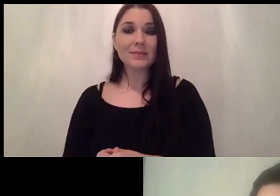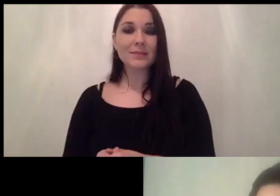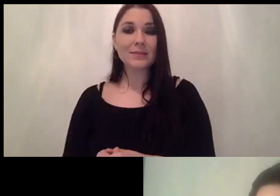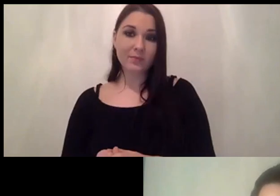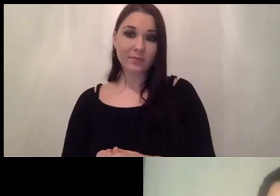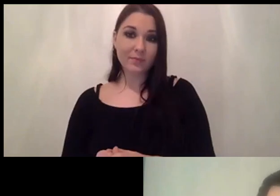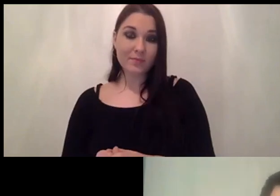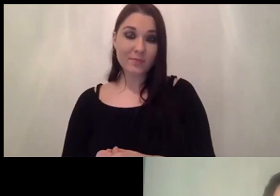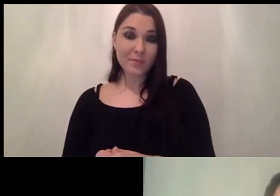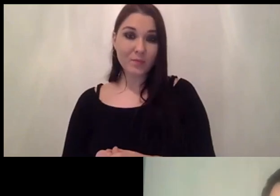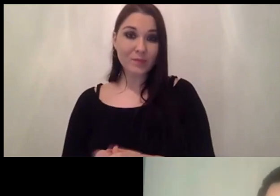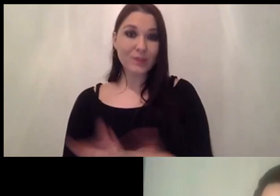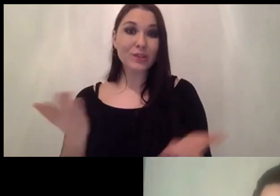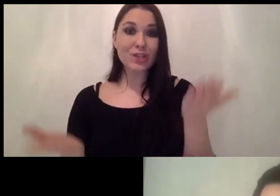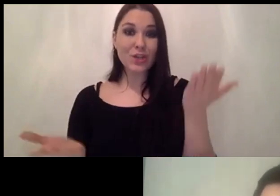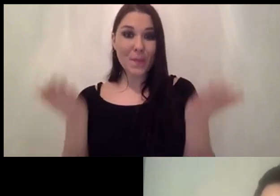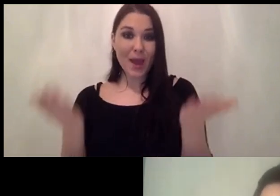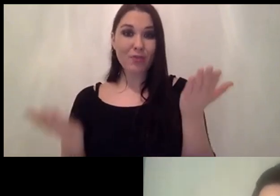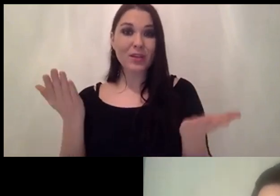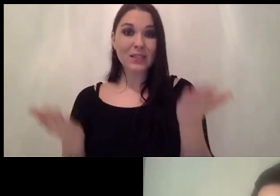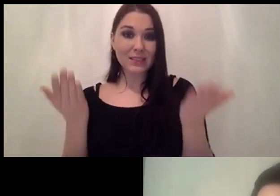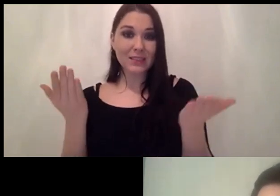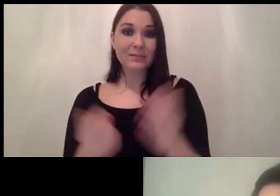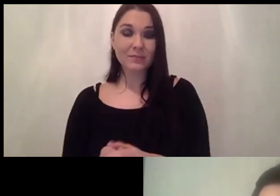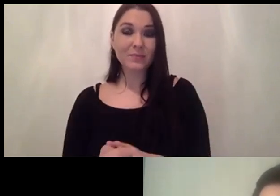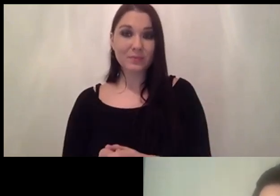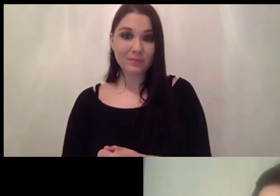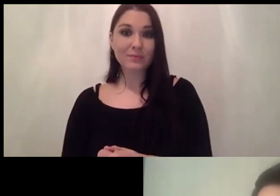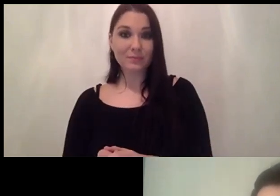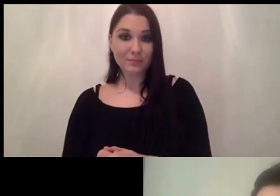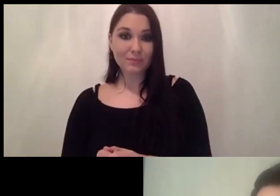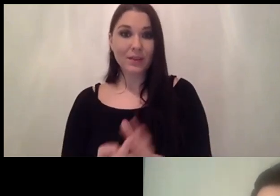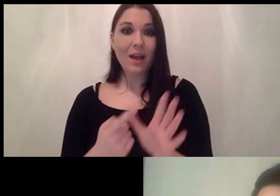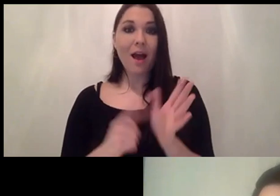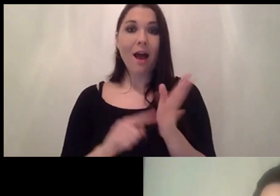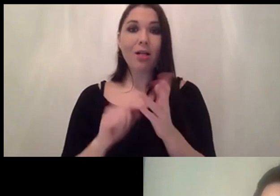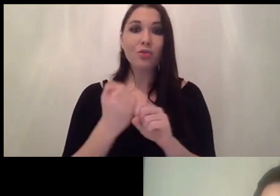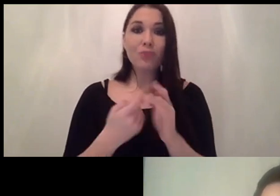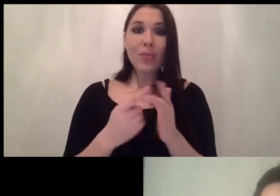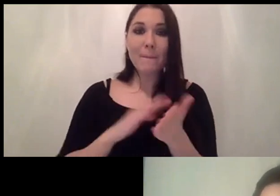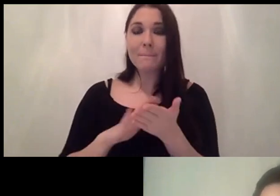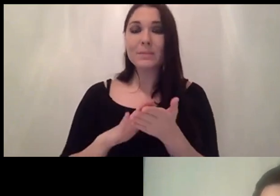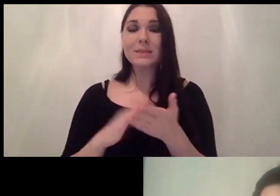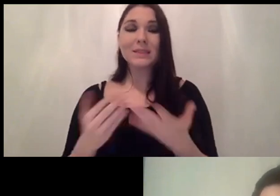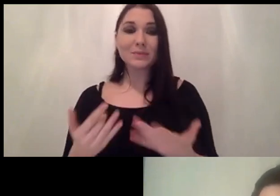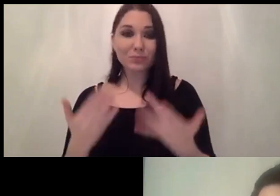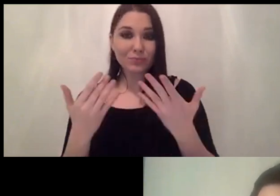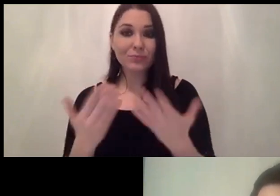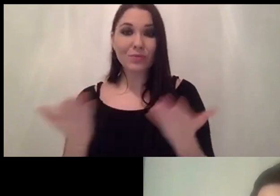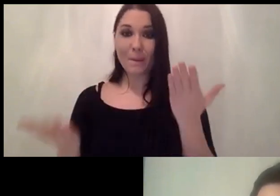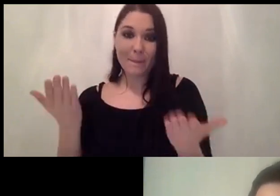yeah comparing some um algorithms uh with things that are not the state of the art